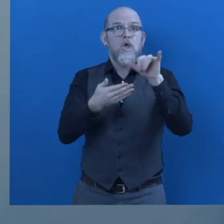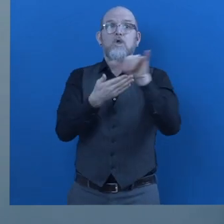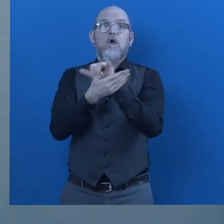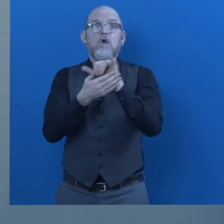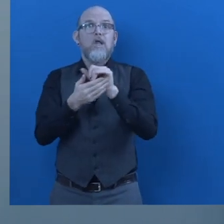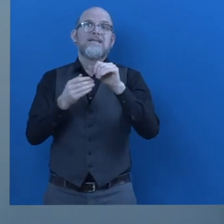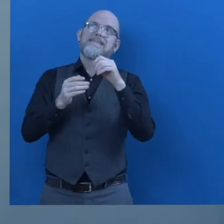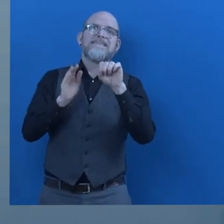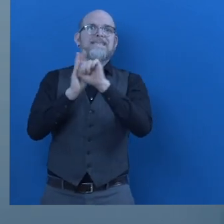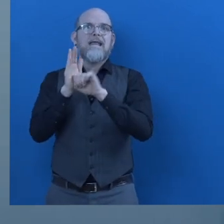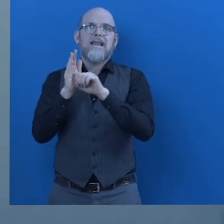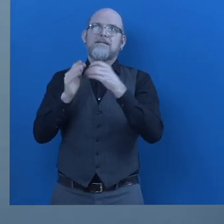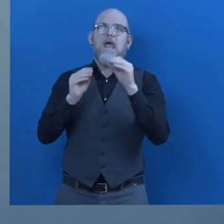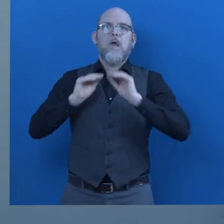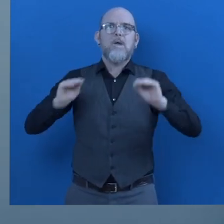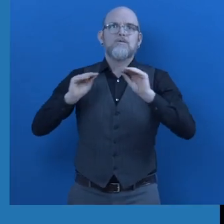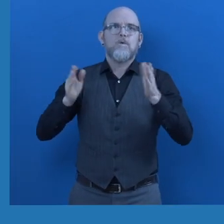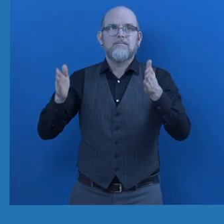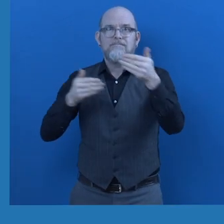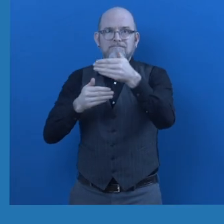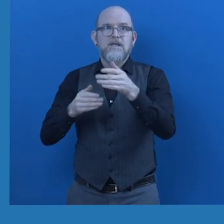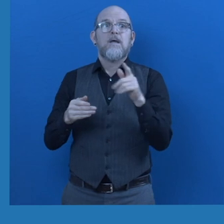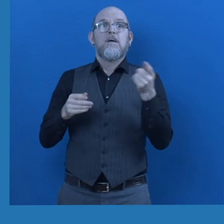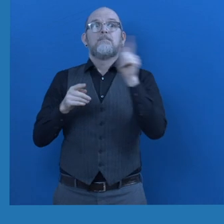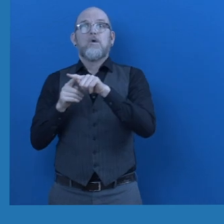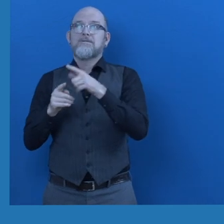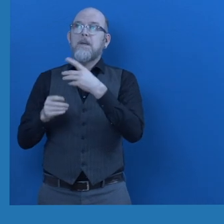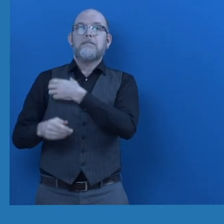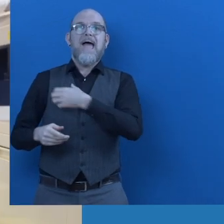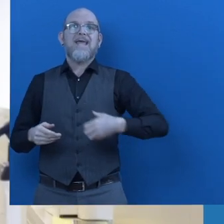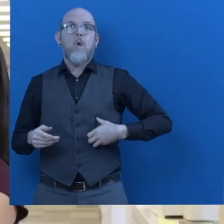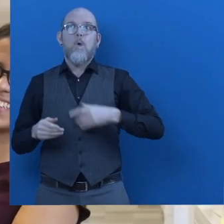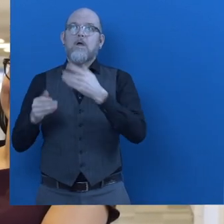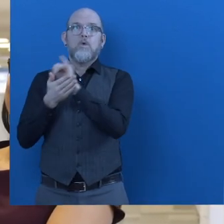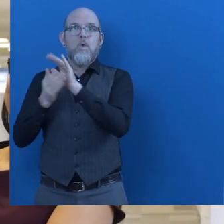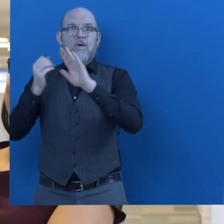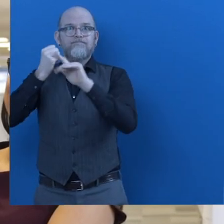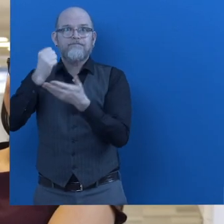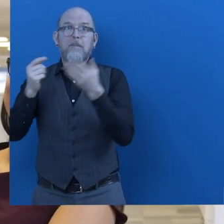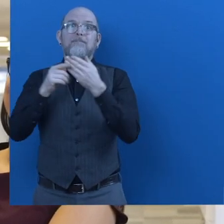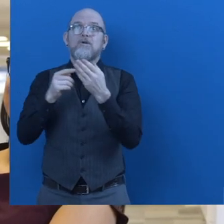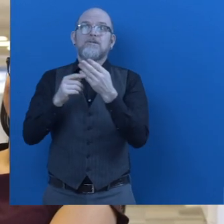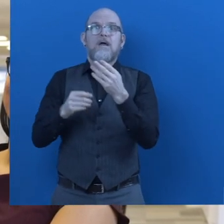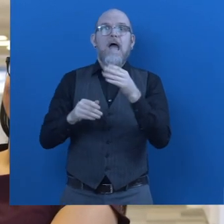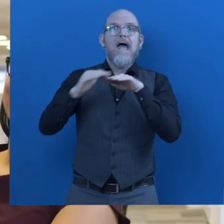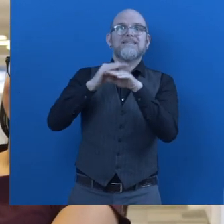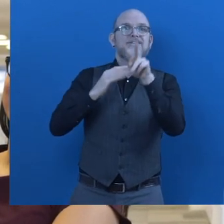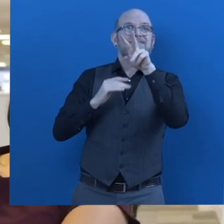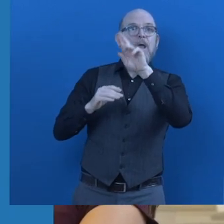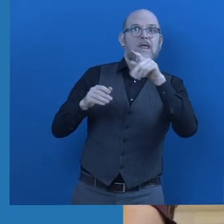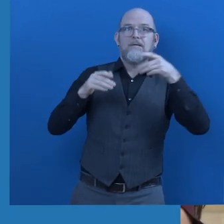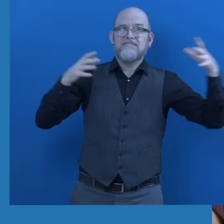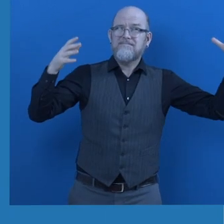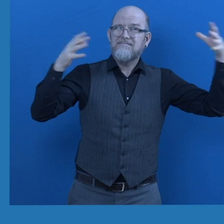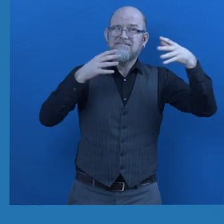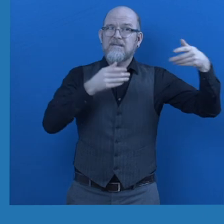Access VR, and the Mayor's Fund to Advance New York City. Now, the five staff lines originally hired are now transitioned